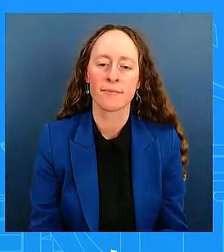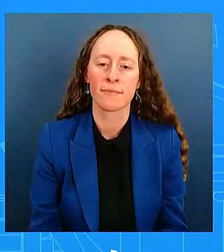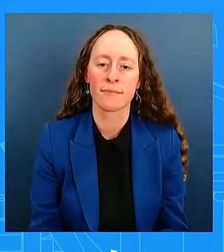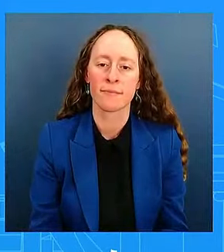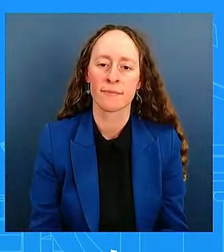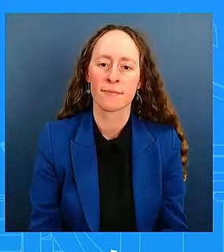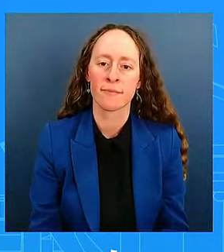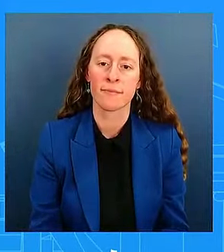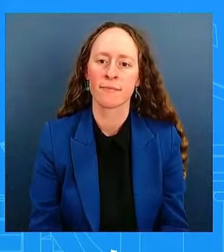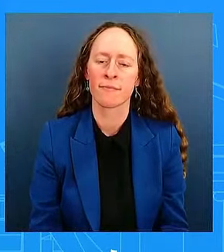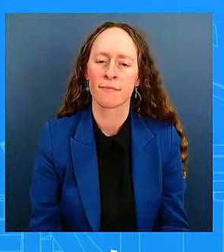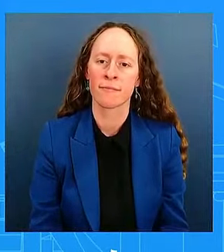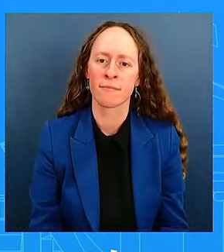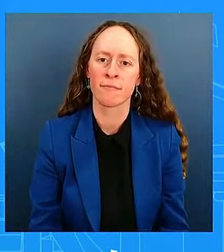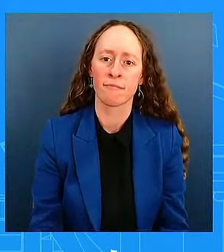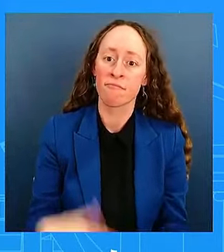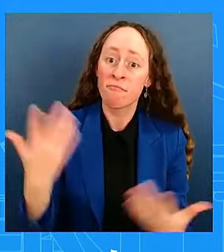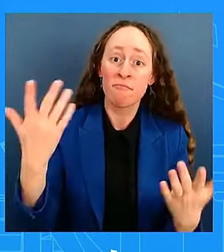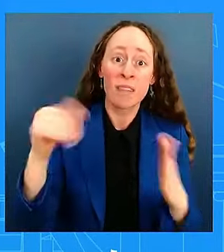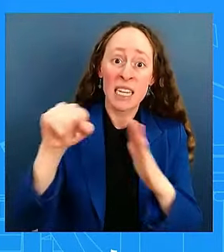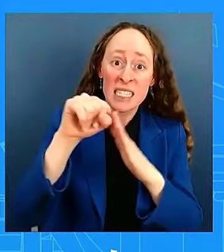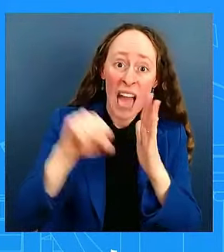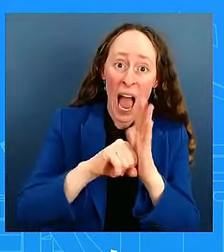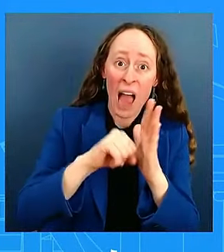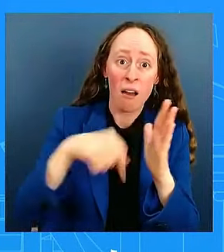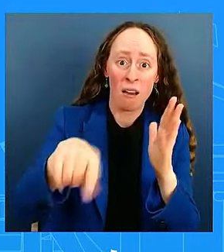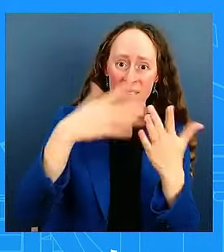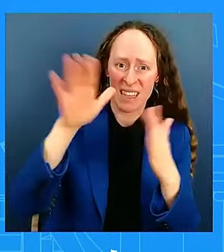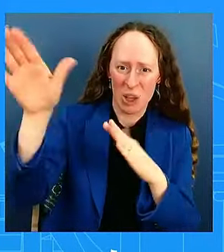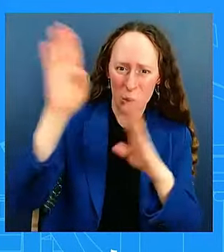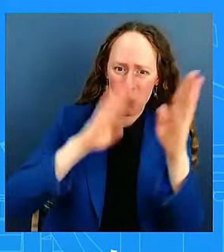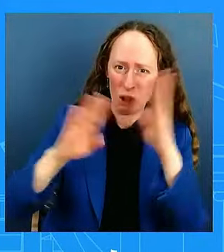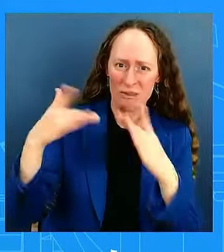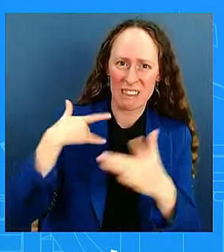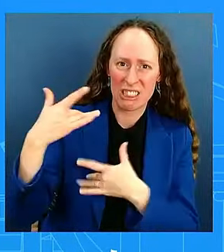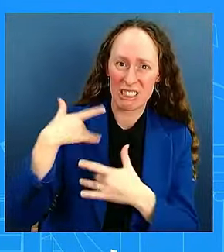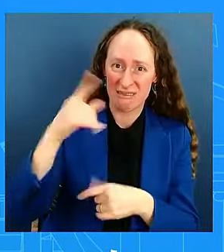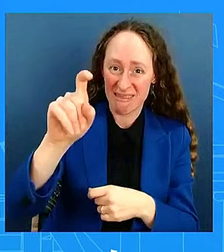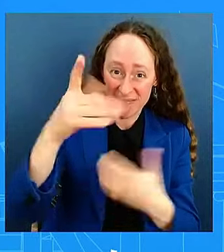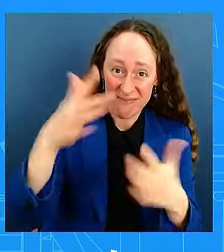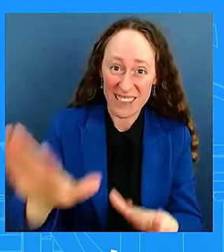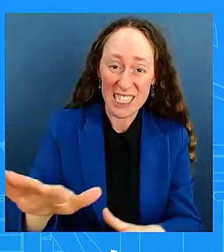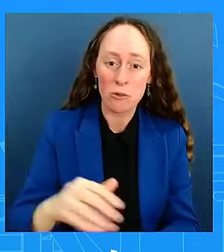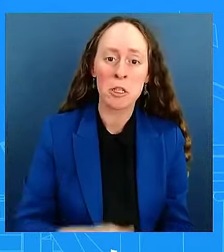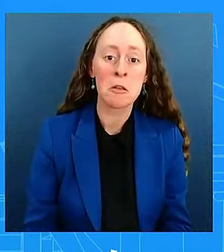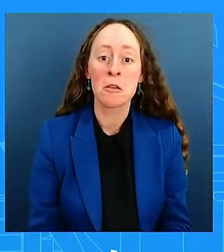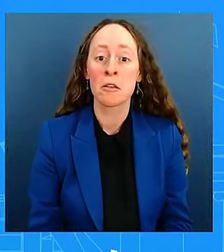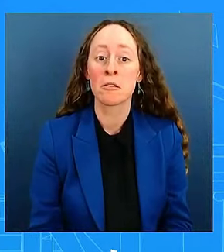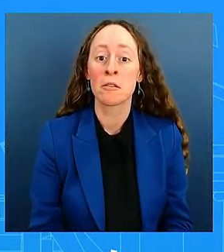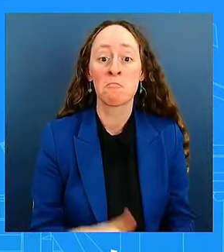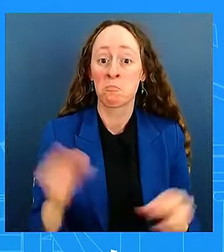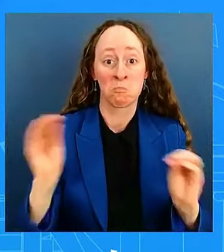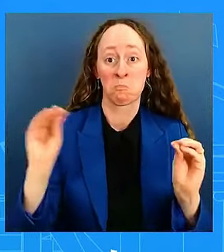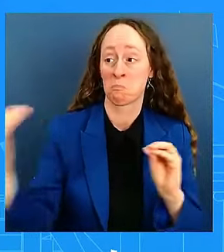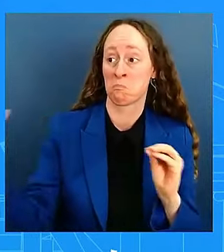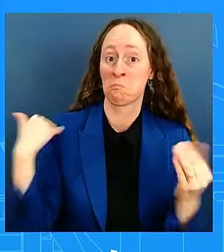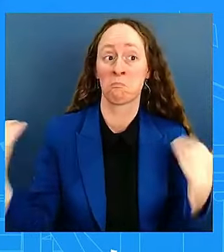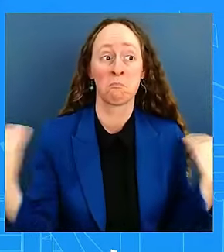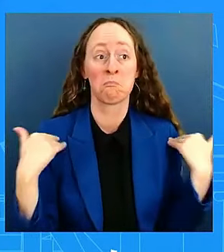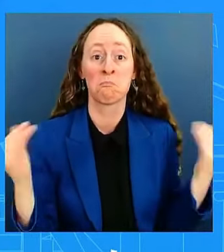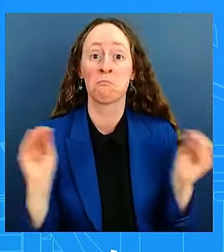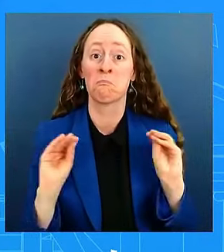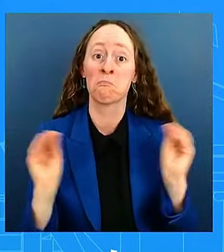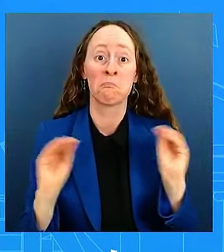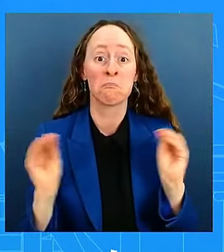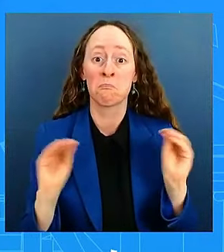I cannot speak to that. have not heard, uh, of that, uh, but look, our commitment again is to make sure that the resources available